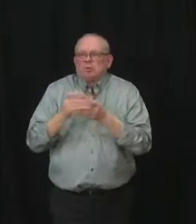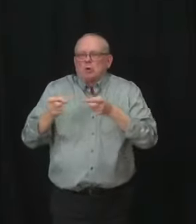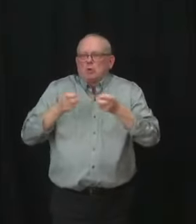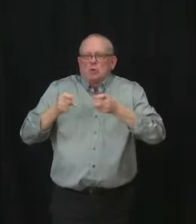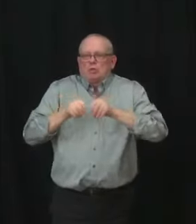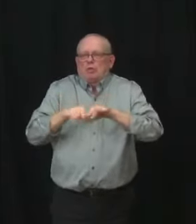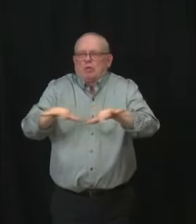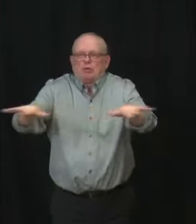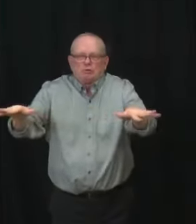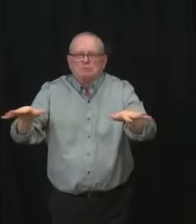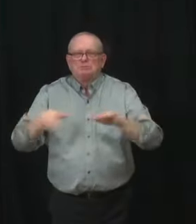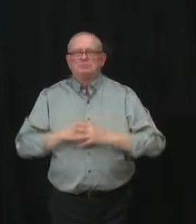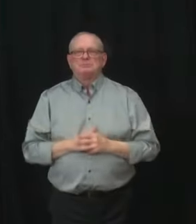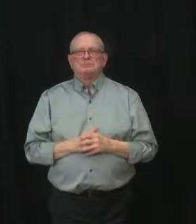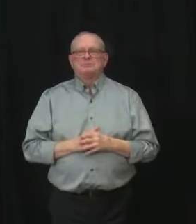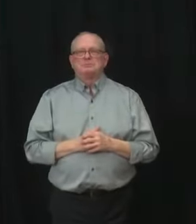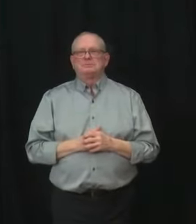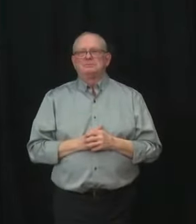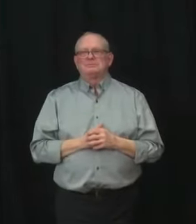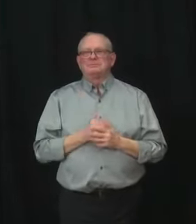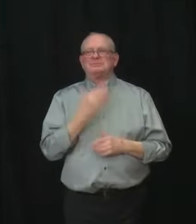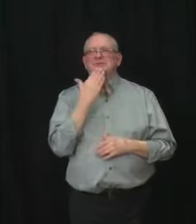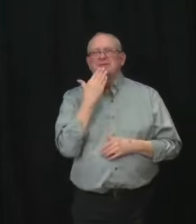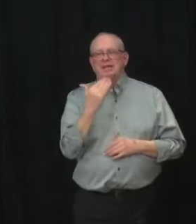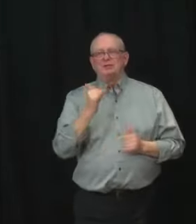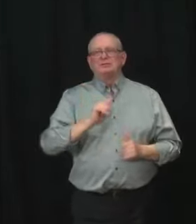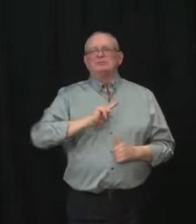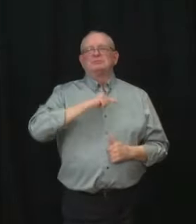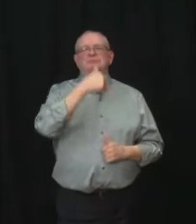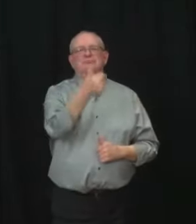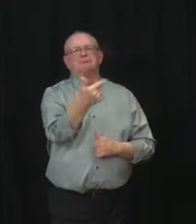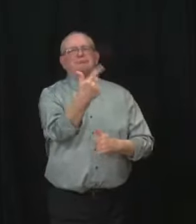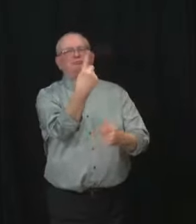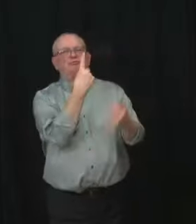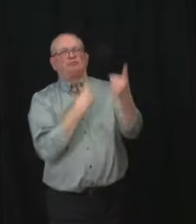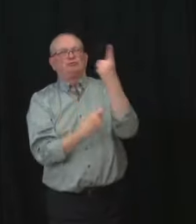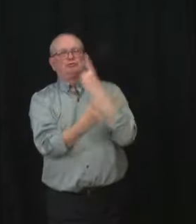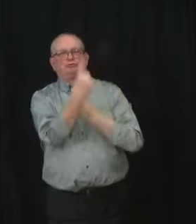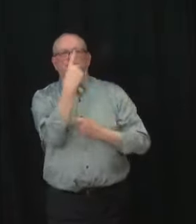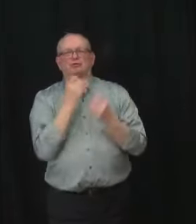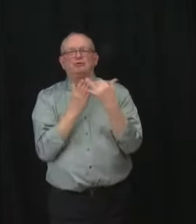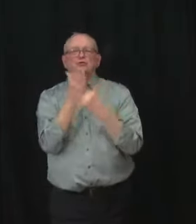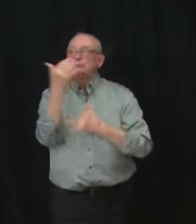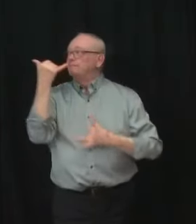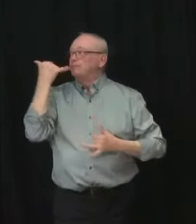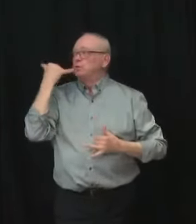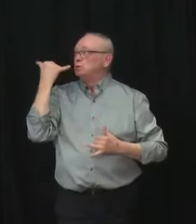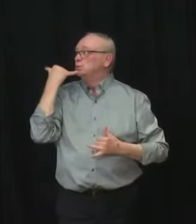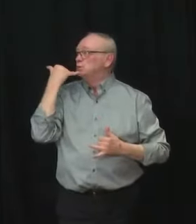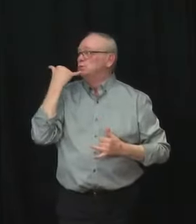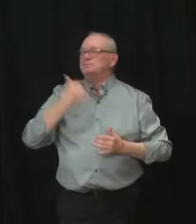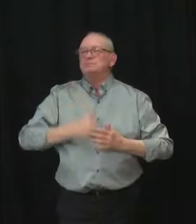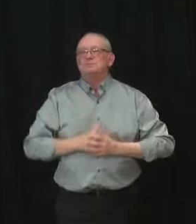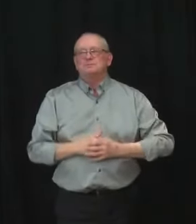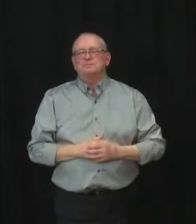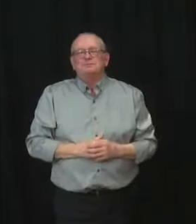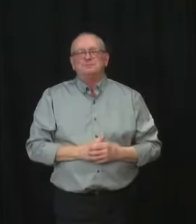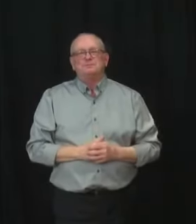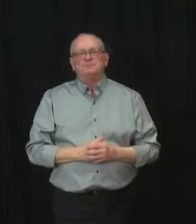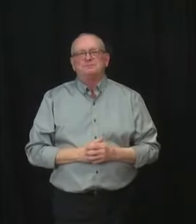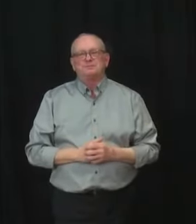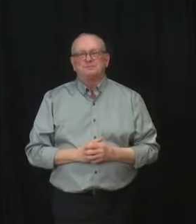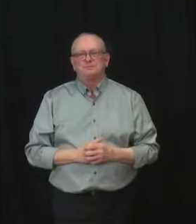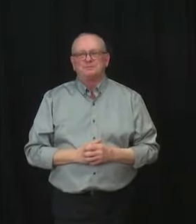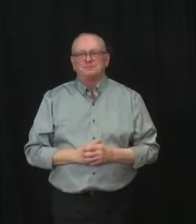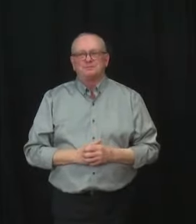providers. Thank you, and we're happy to take questions. Thank you, Minister Copping, and thank you, Dr. Hinshaw, for your comments. Now I would like